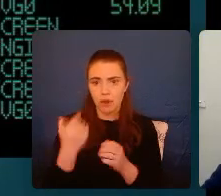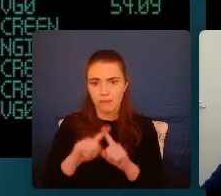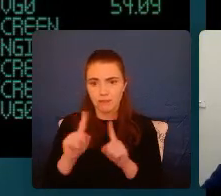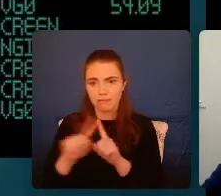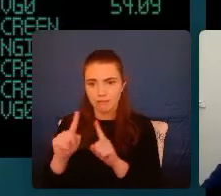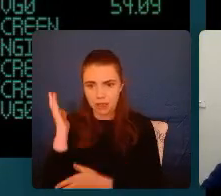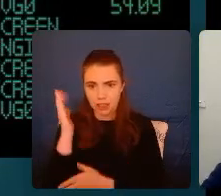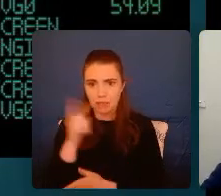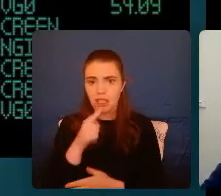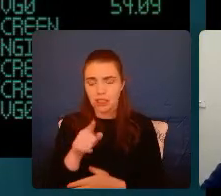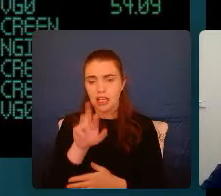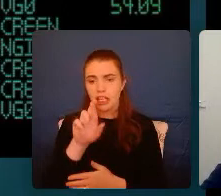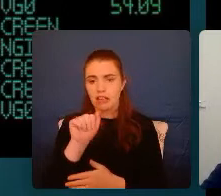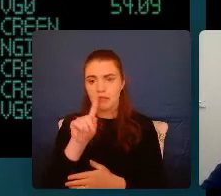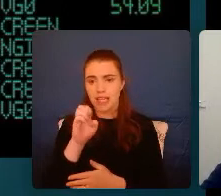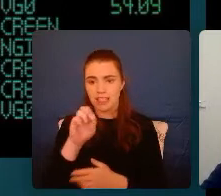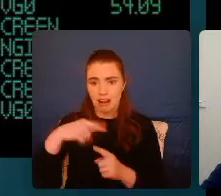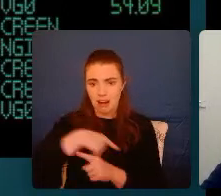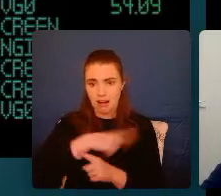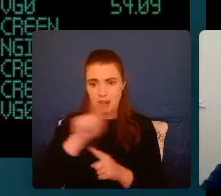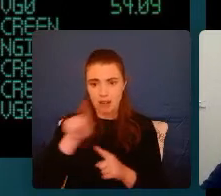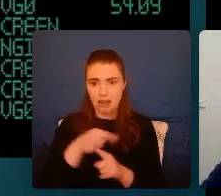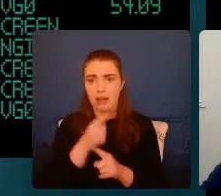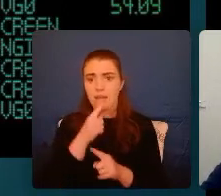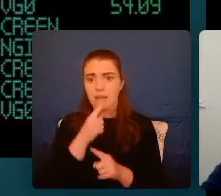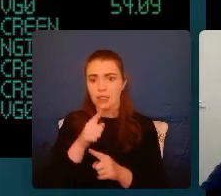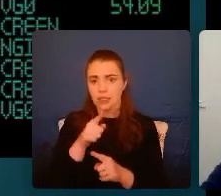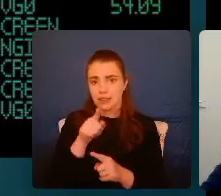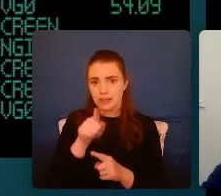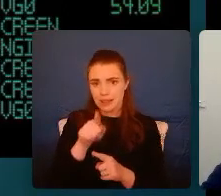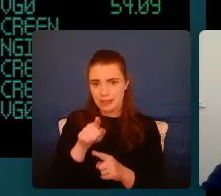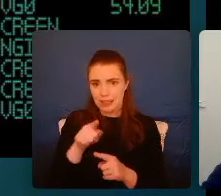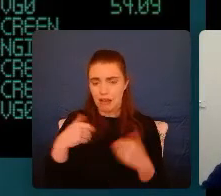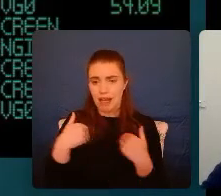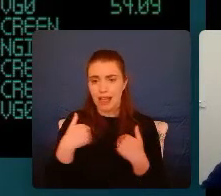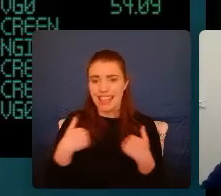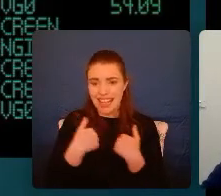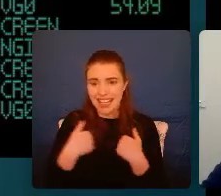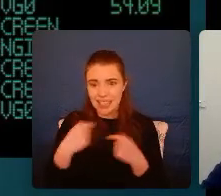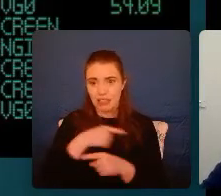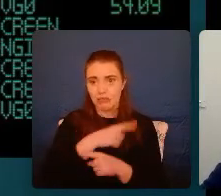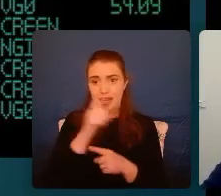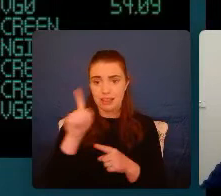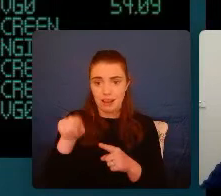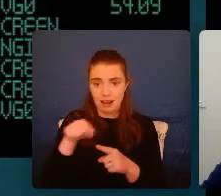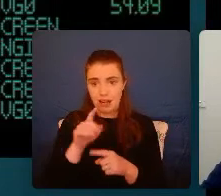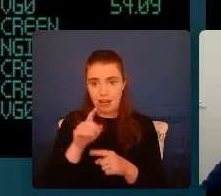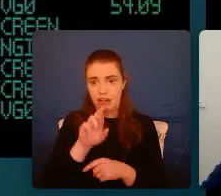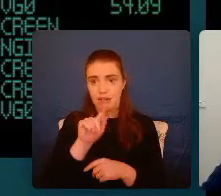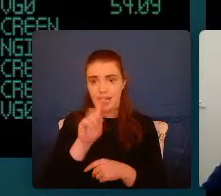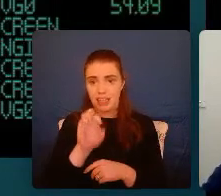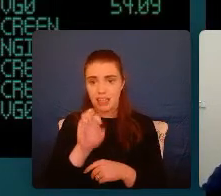have been lucky enough to not to experience significant ACEs, our anxiety radar for perception of threat can see